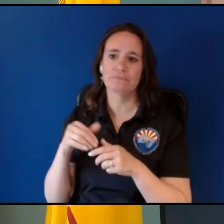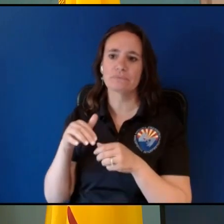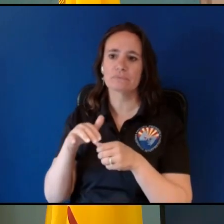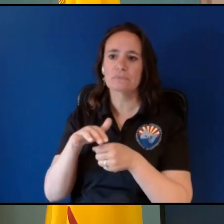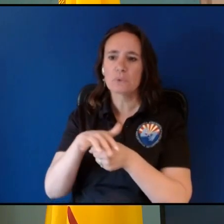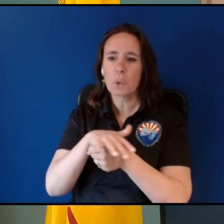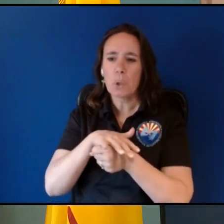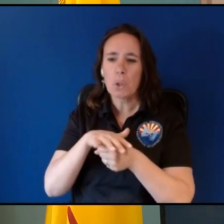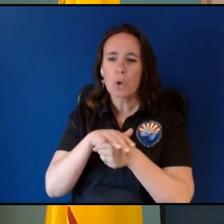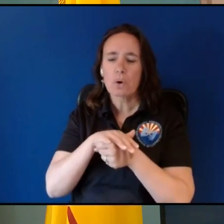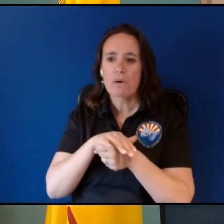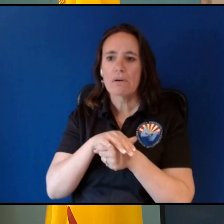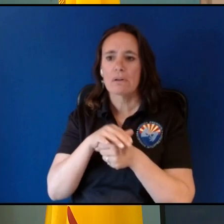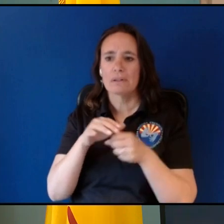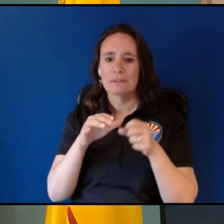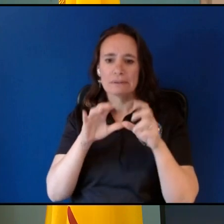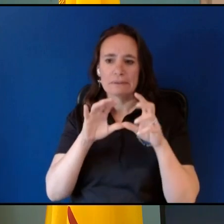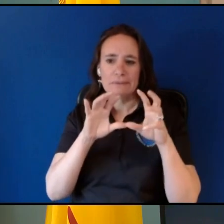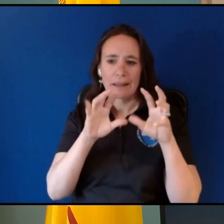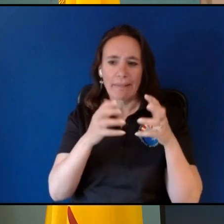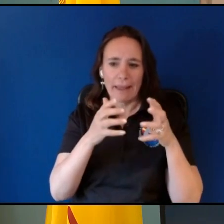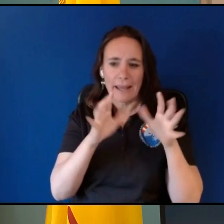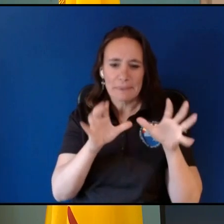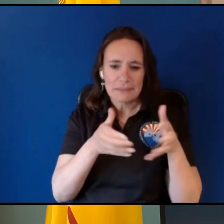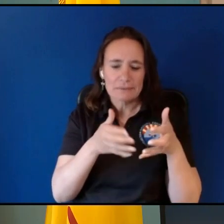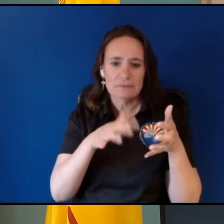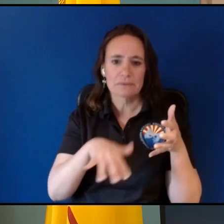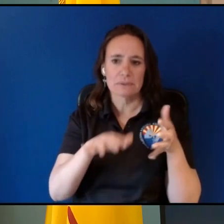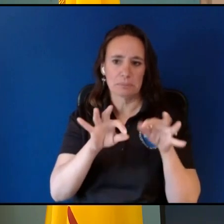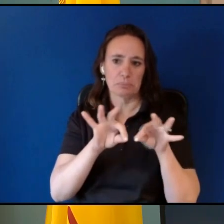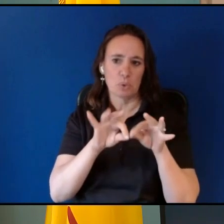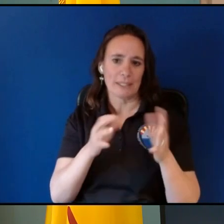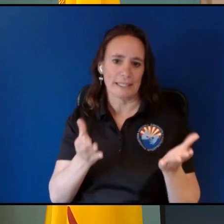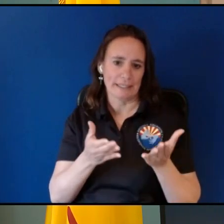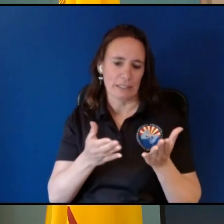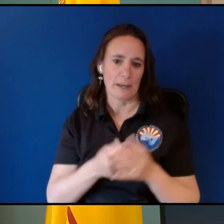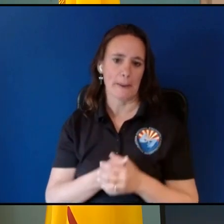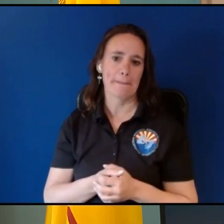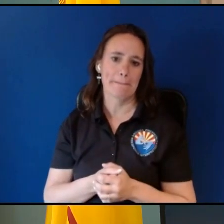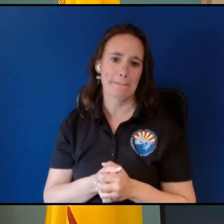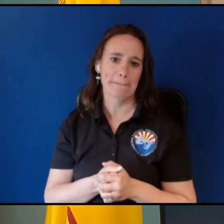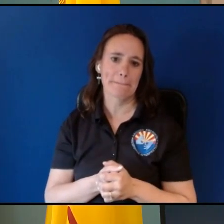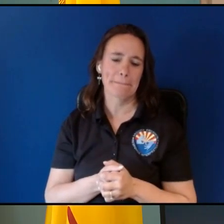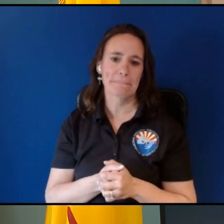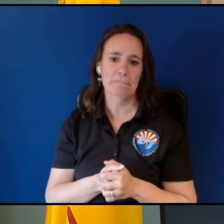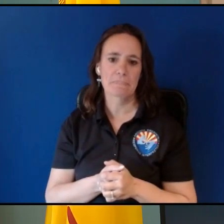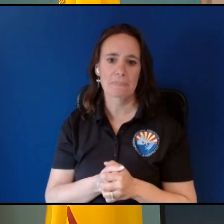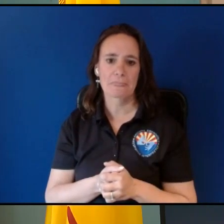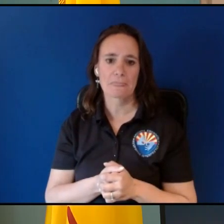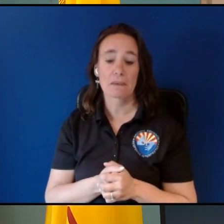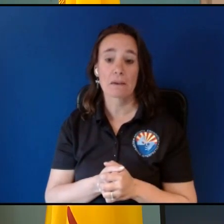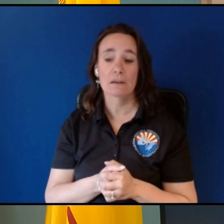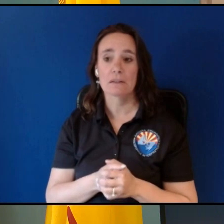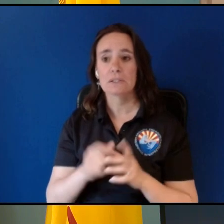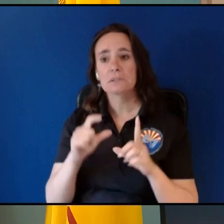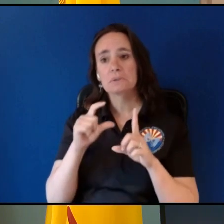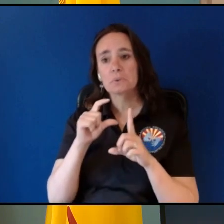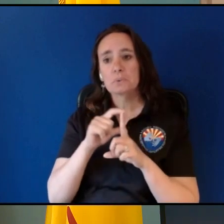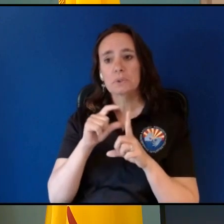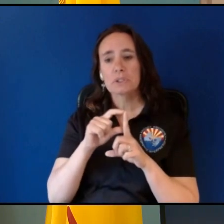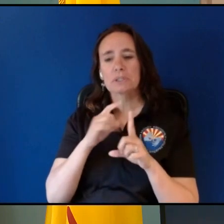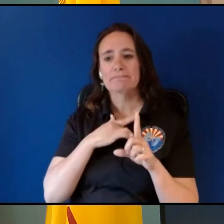this really plays a key role around here so how does it work so there are a couple terms that we typically associate with